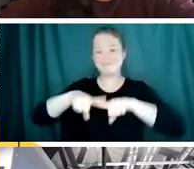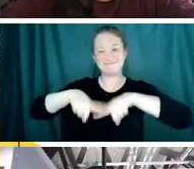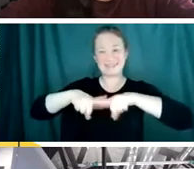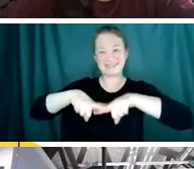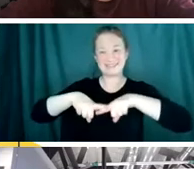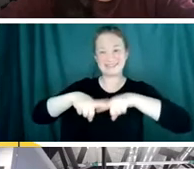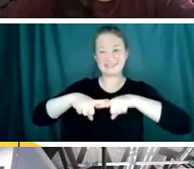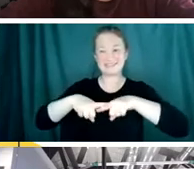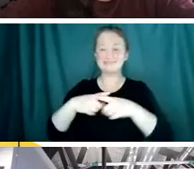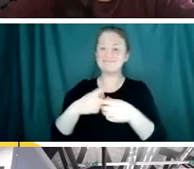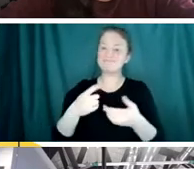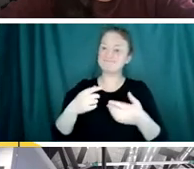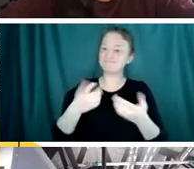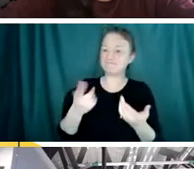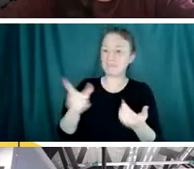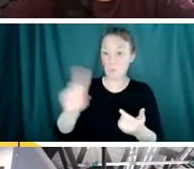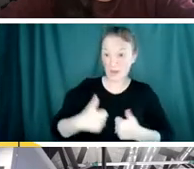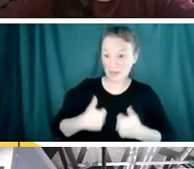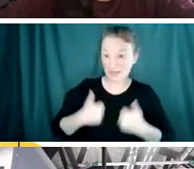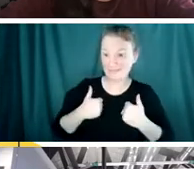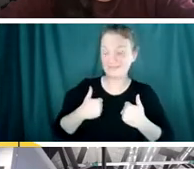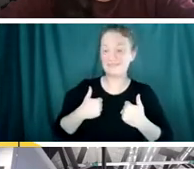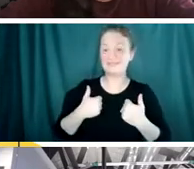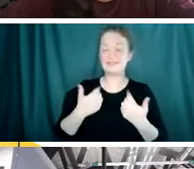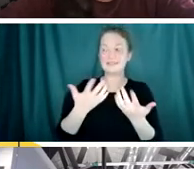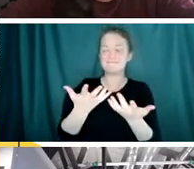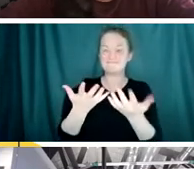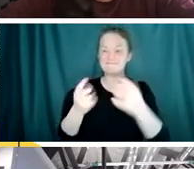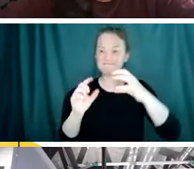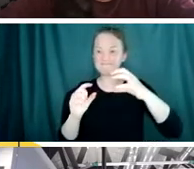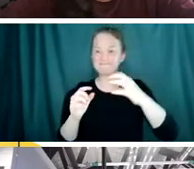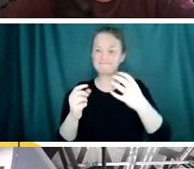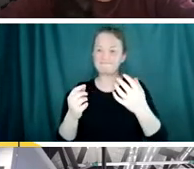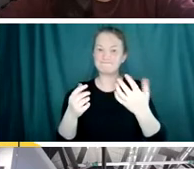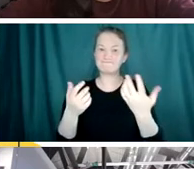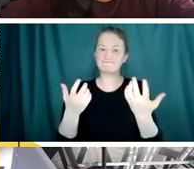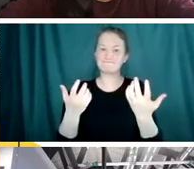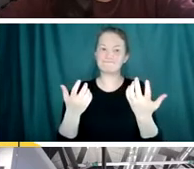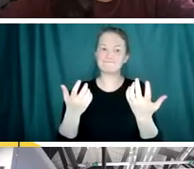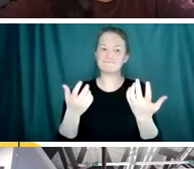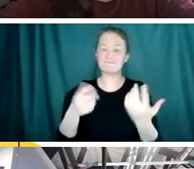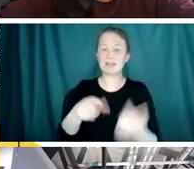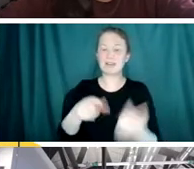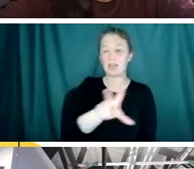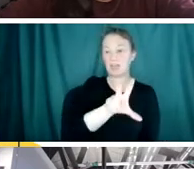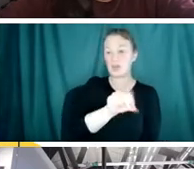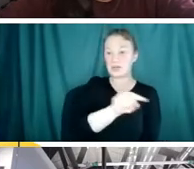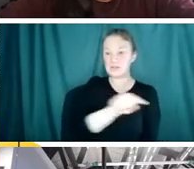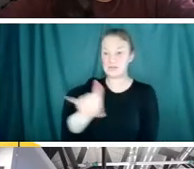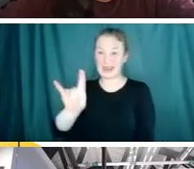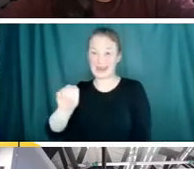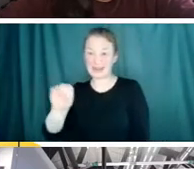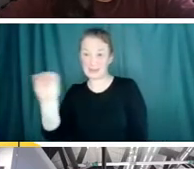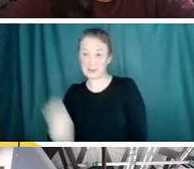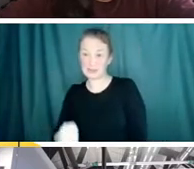status within the US is anywhere between 30 and 80%. If you're down towards the 33%,